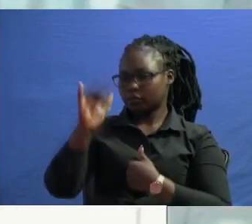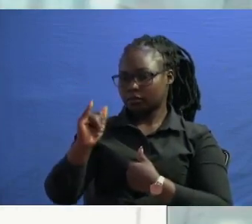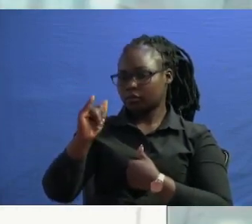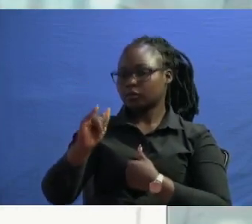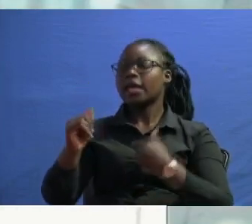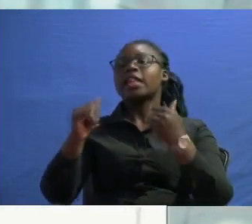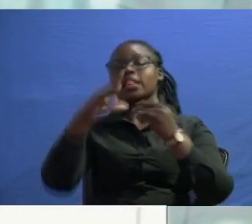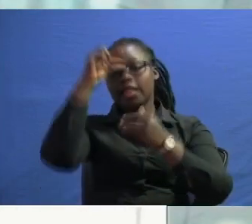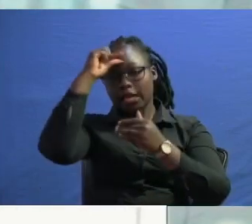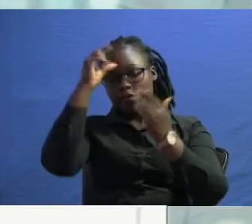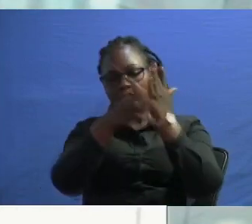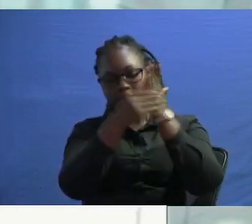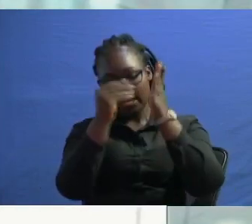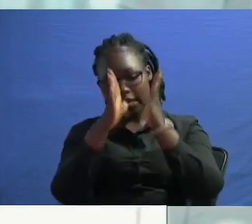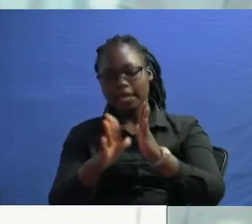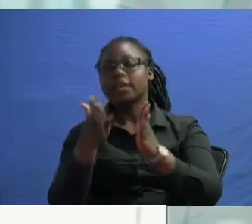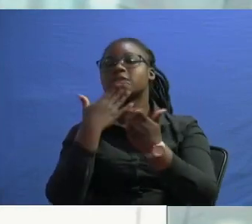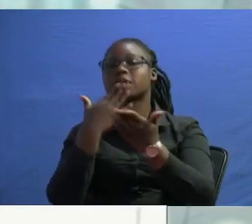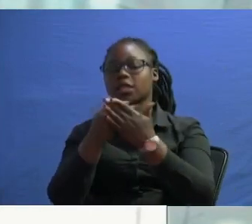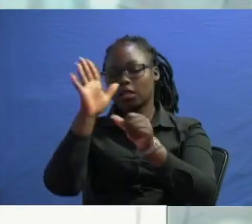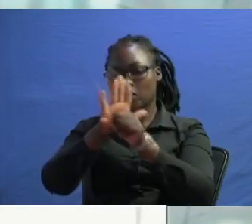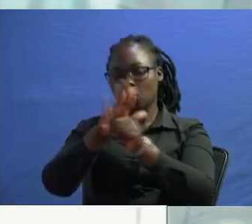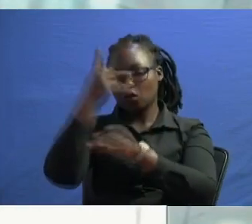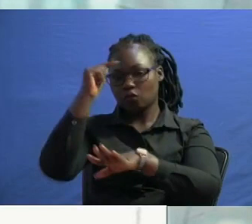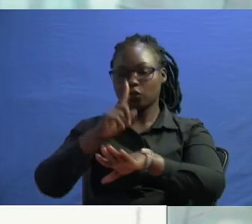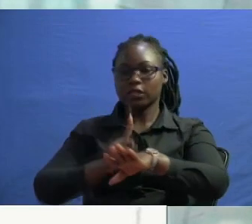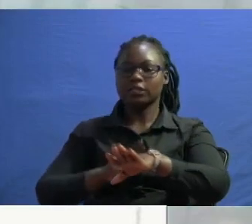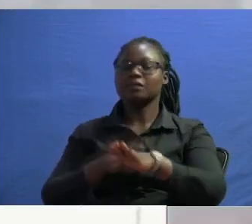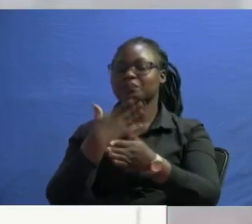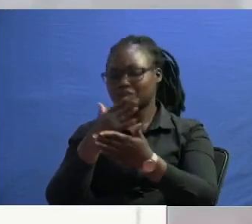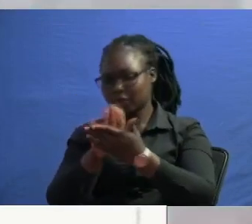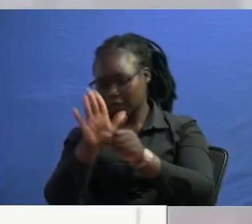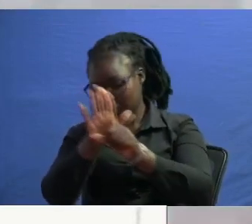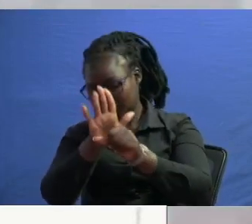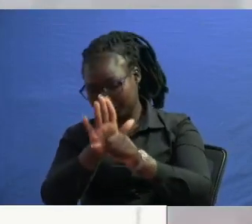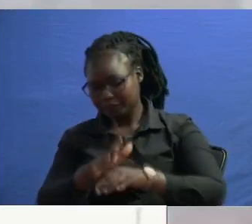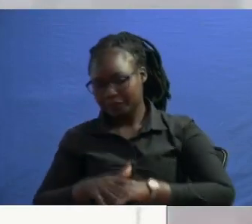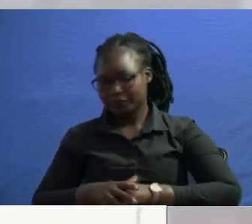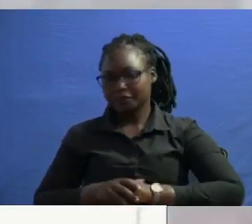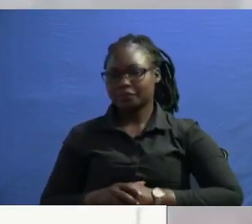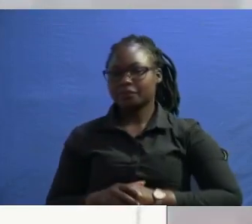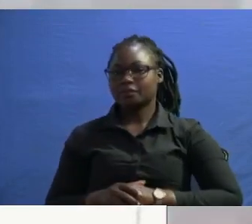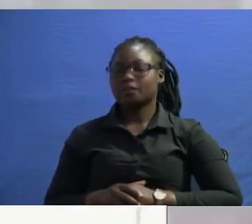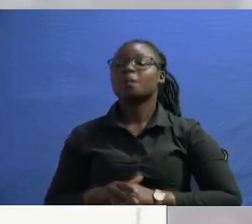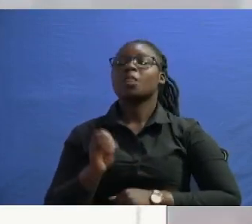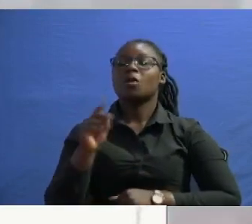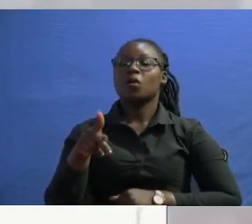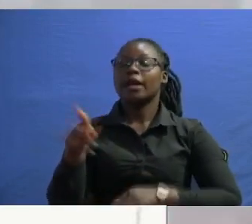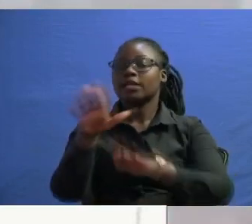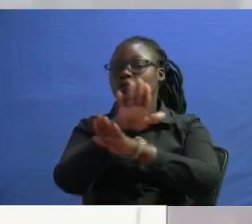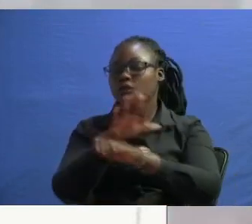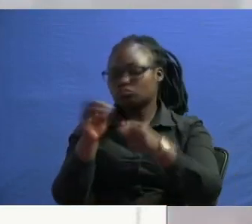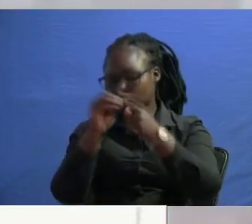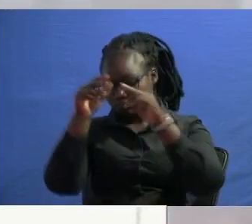expert uh sante sana for making time all right so tonight or rather